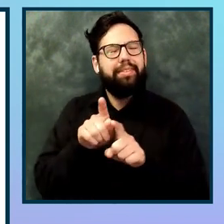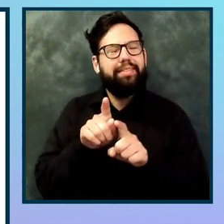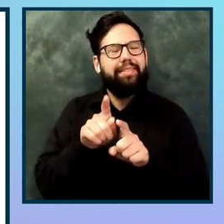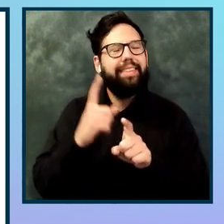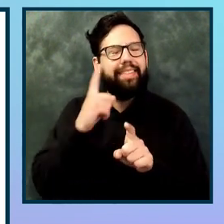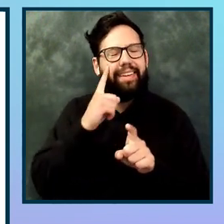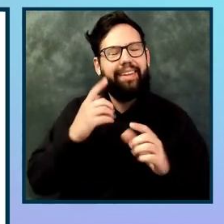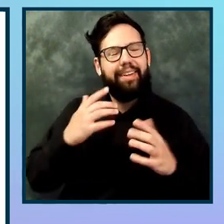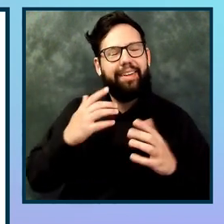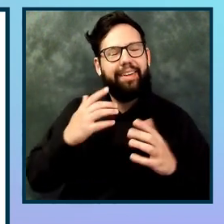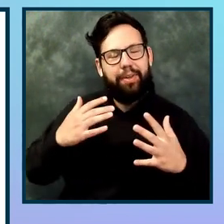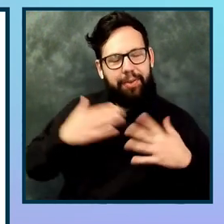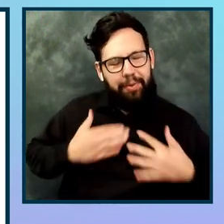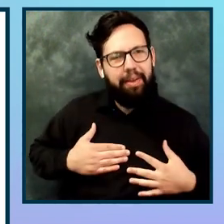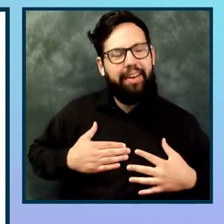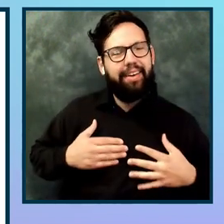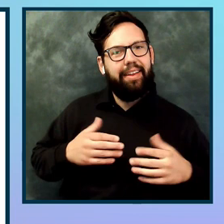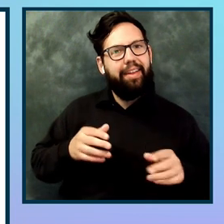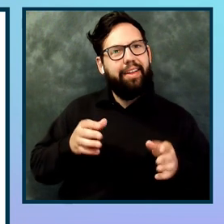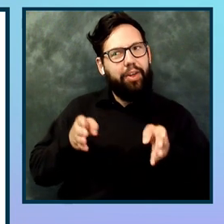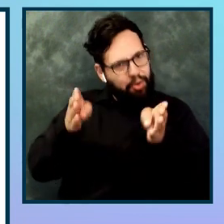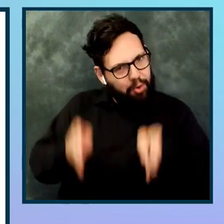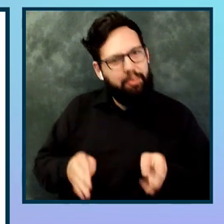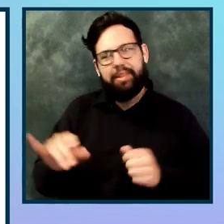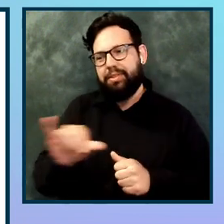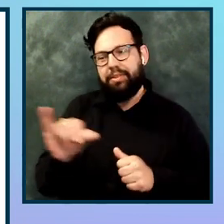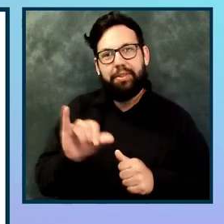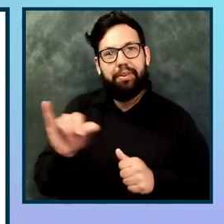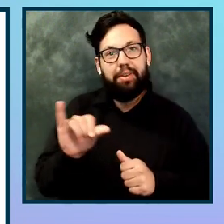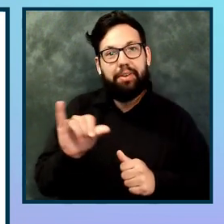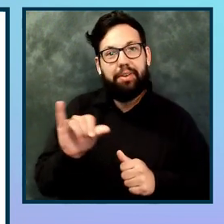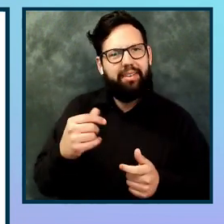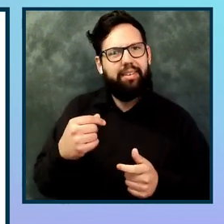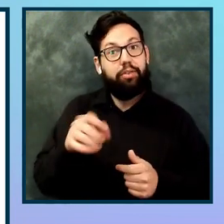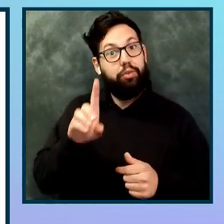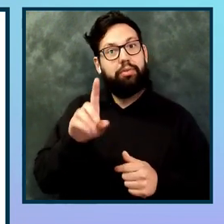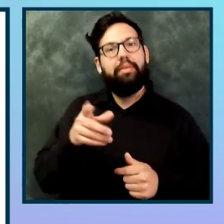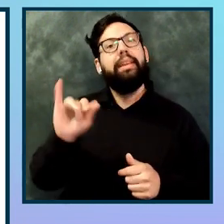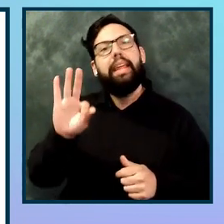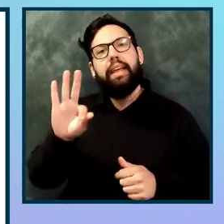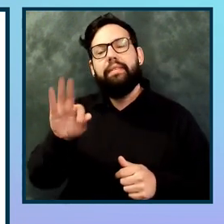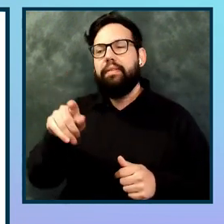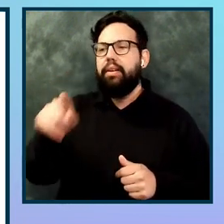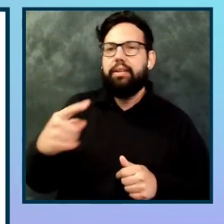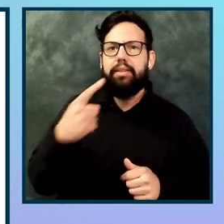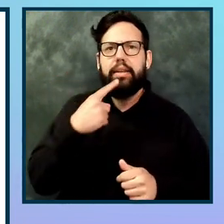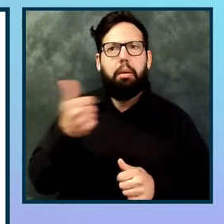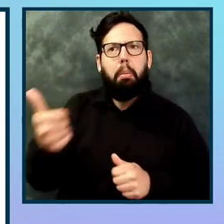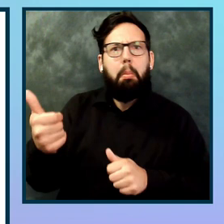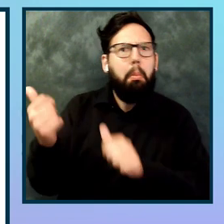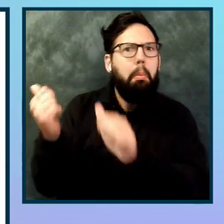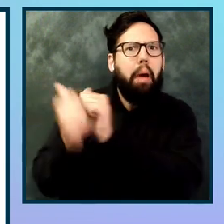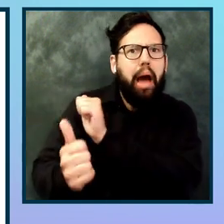understand. Is the quality, is the, is meaningful enough, this alternate text? And I'm talking about alt text, the content of a